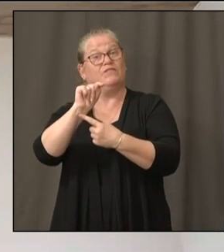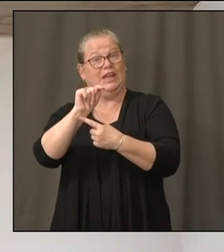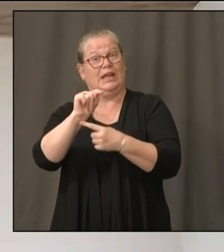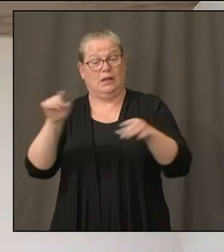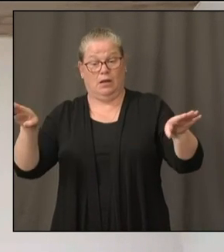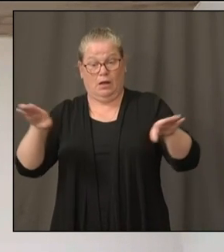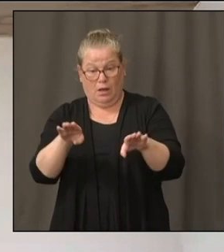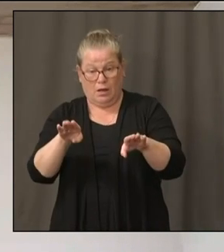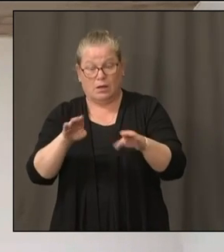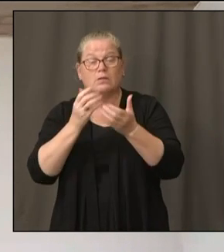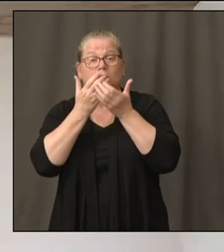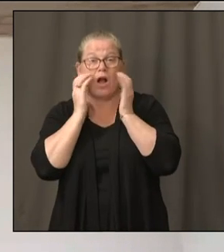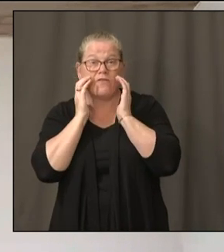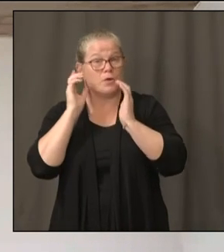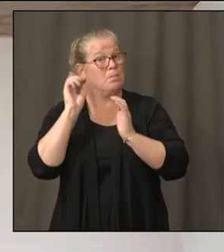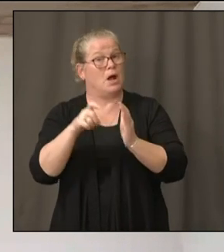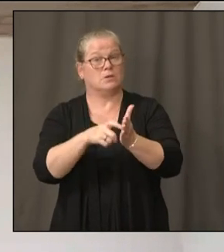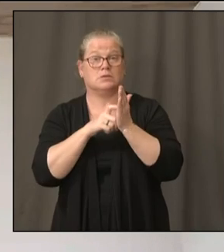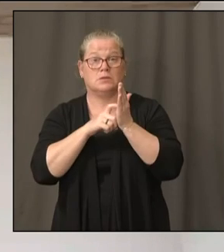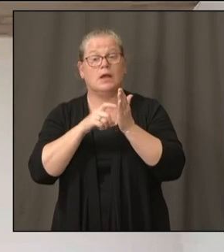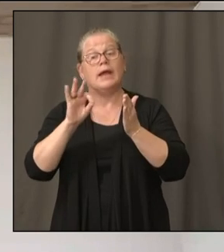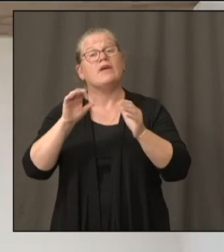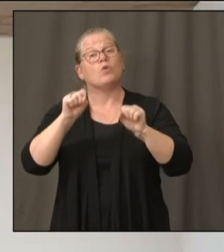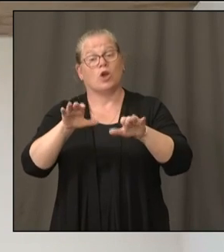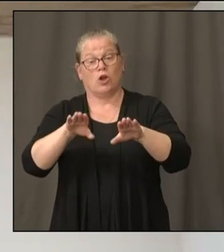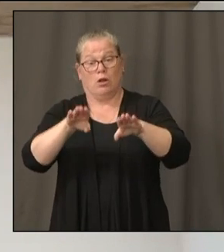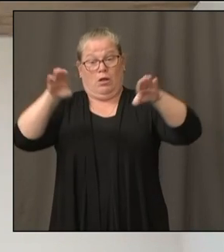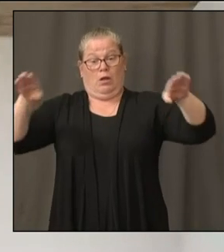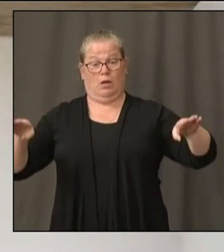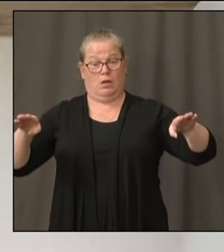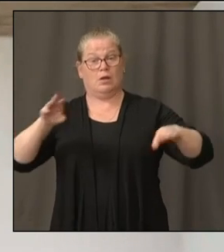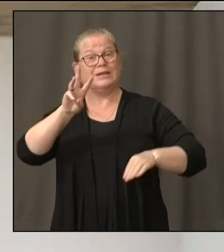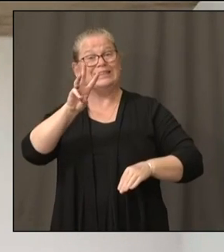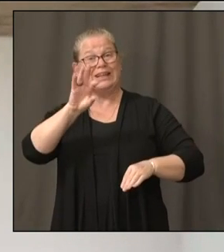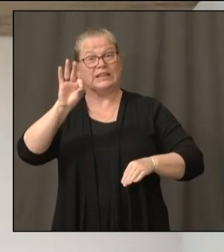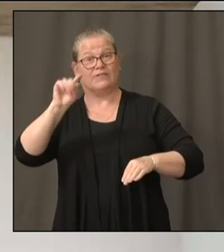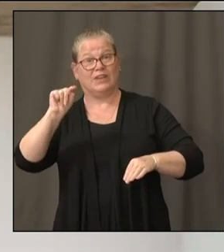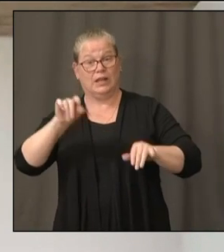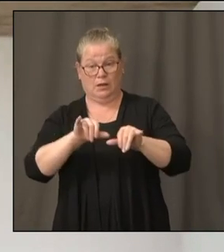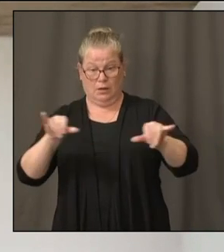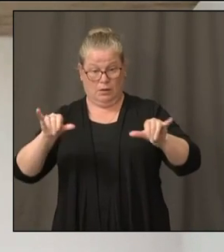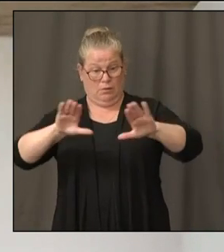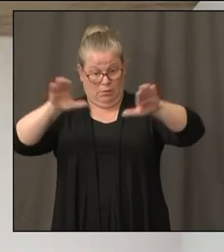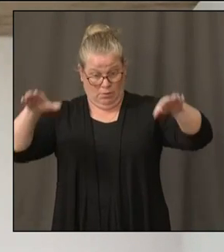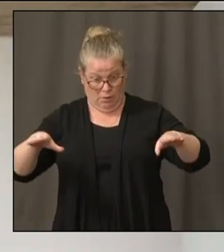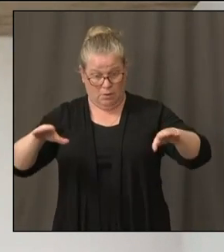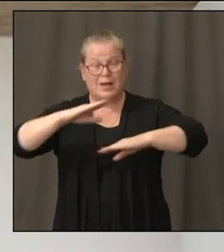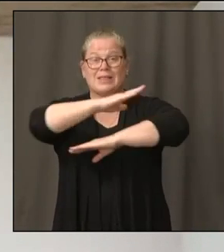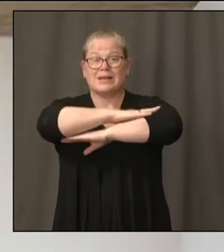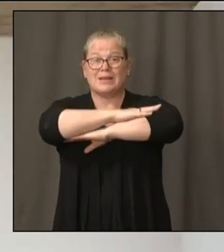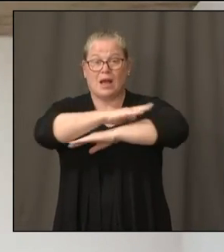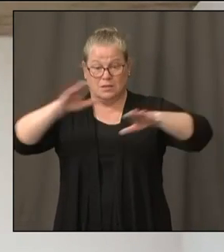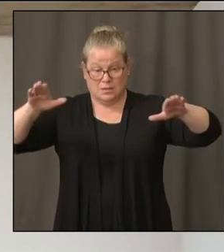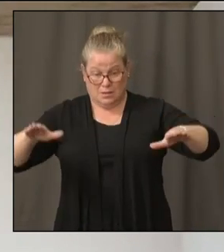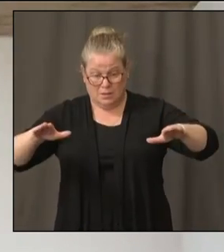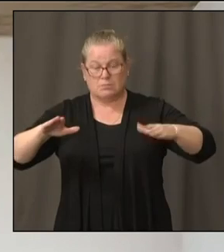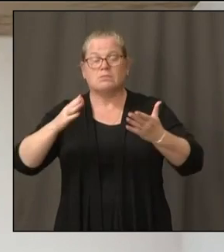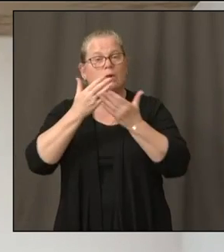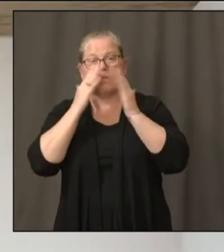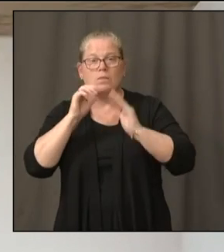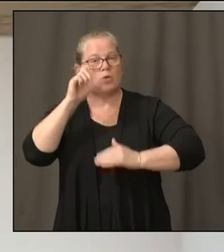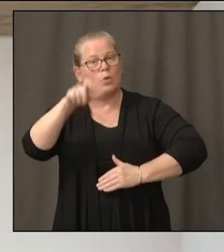wouldn't have to do that. So one of the, each thing leads to another in this case, know, hand washing, obviously.